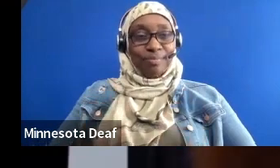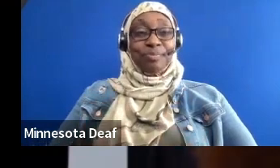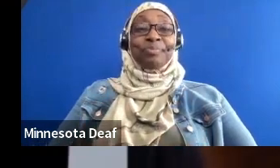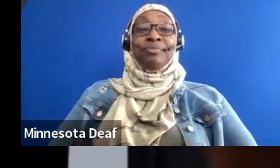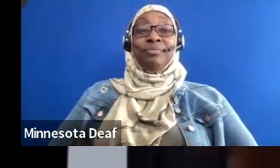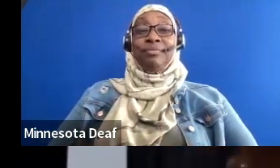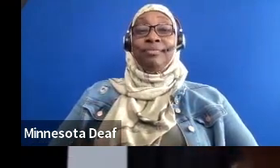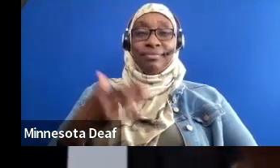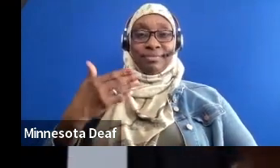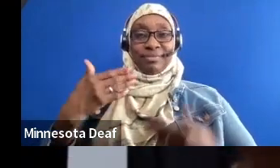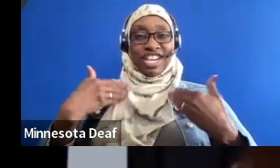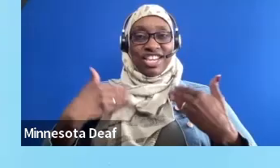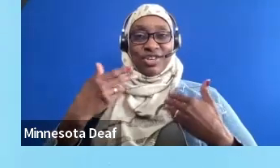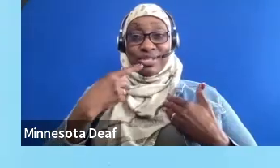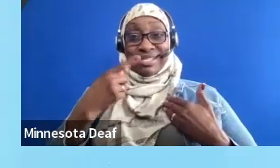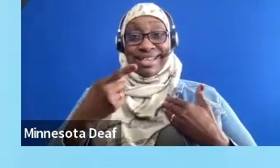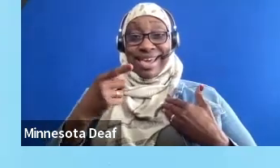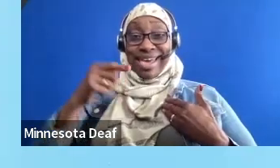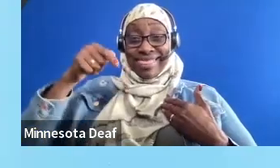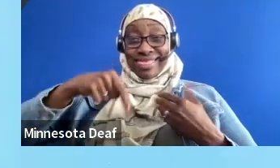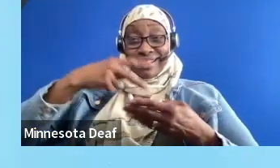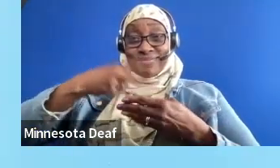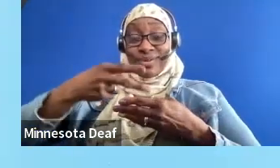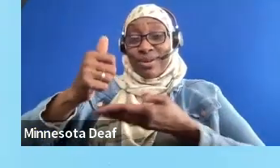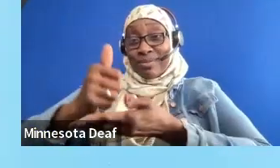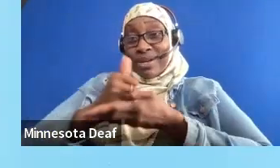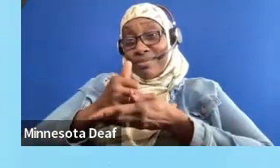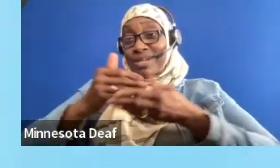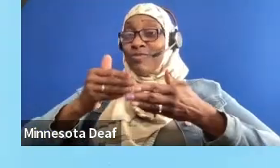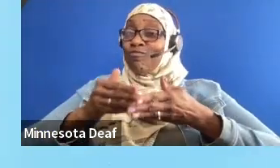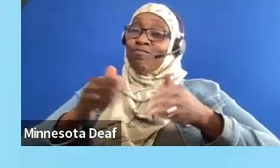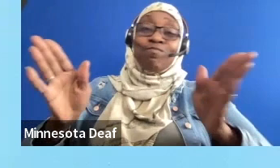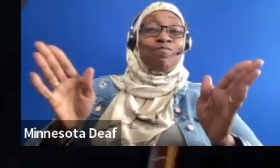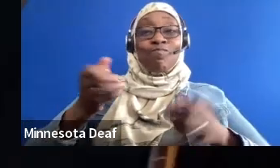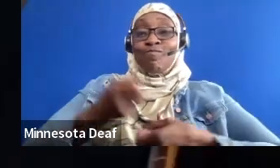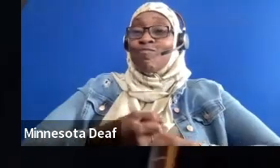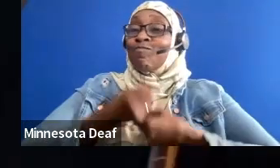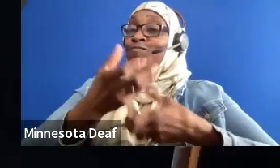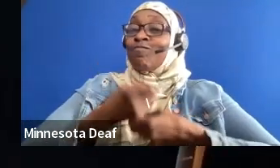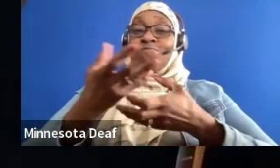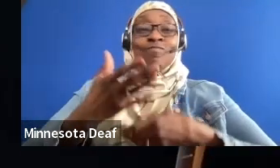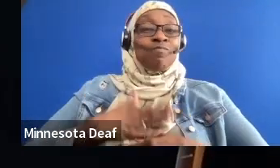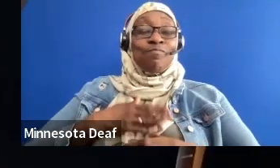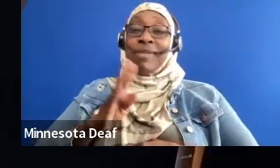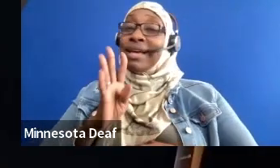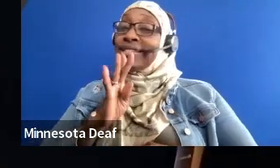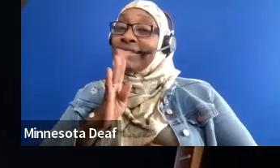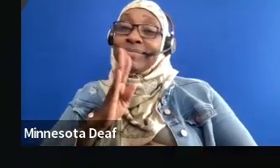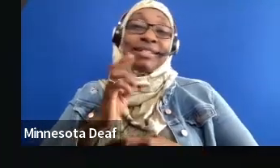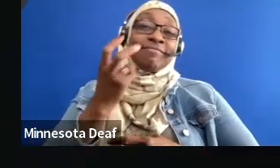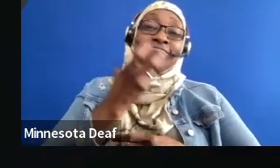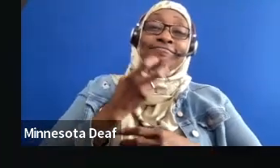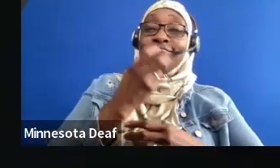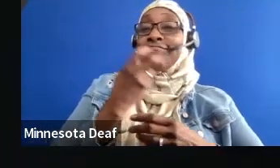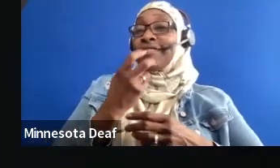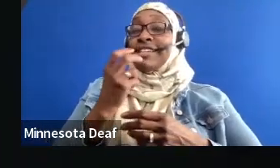express my feelings, and even my speech and vocabulary started to improve. So the main focus